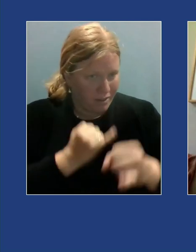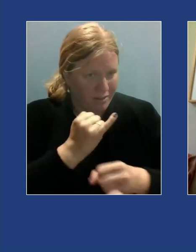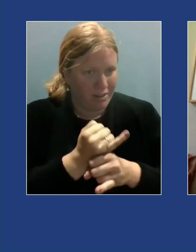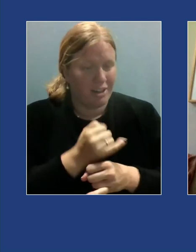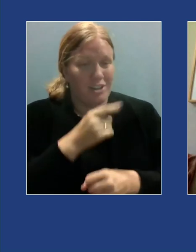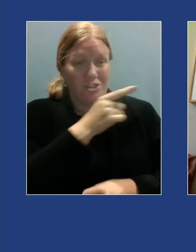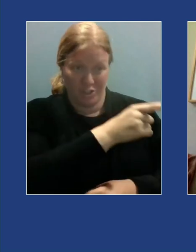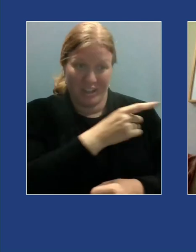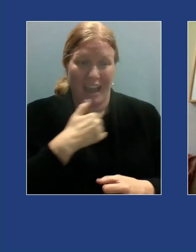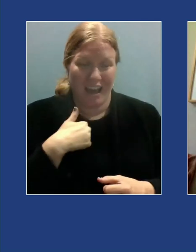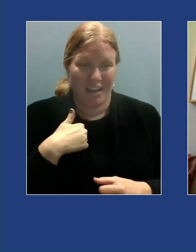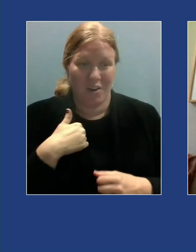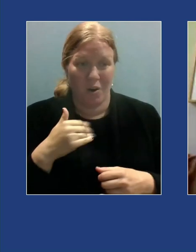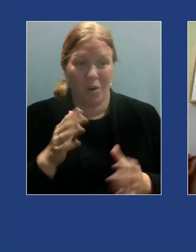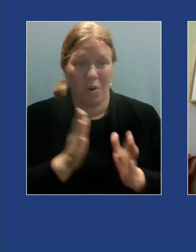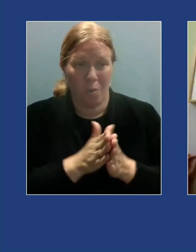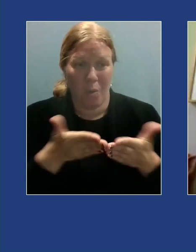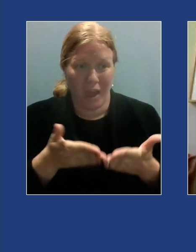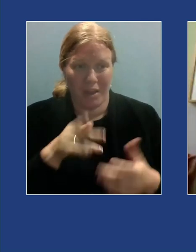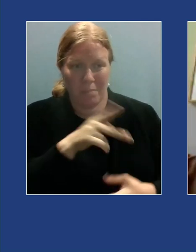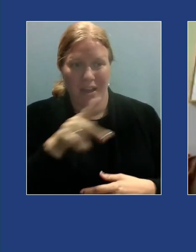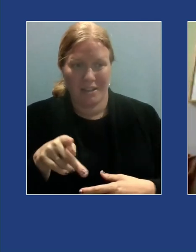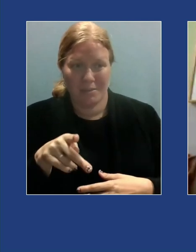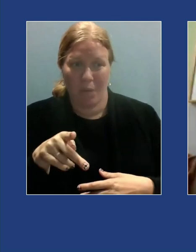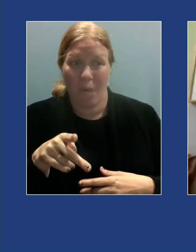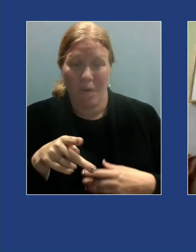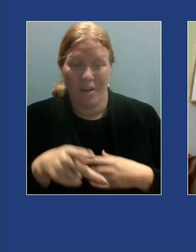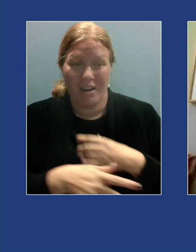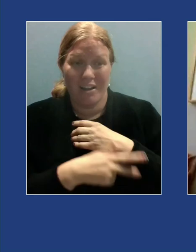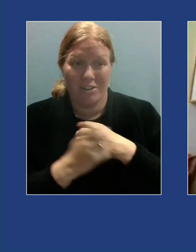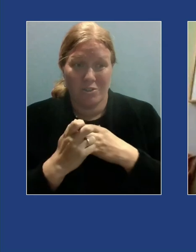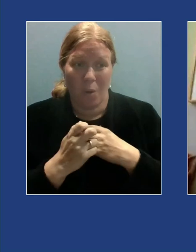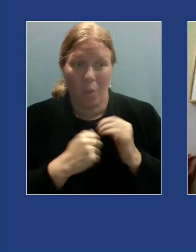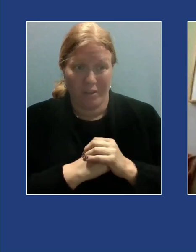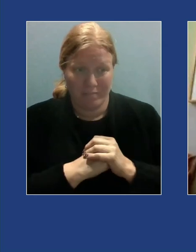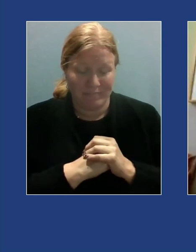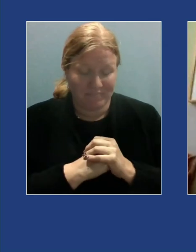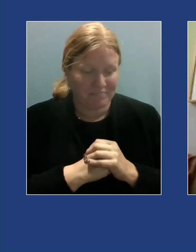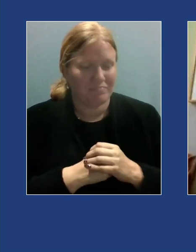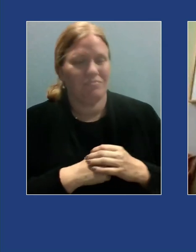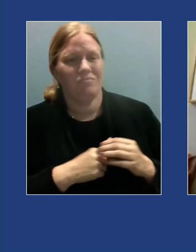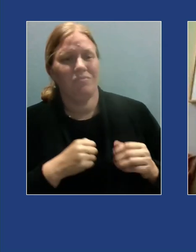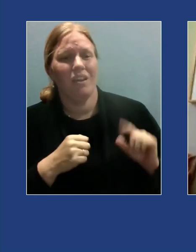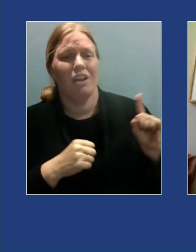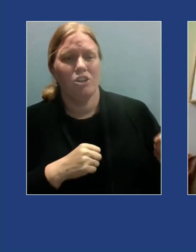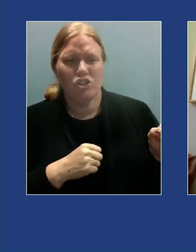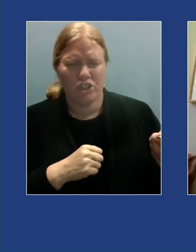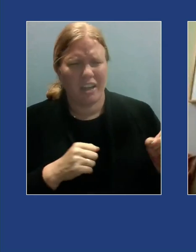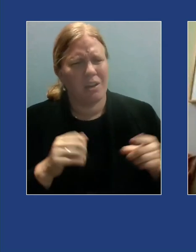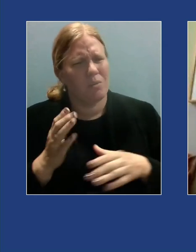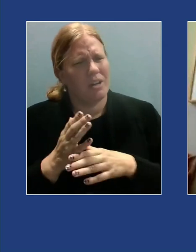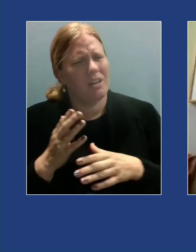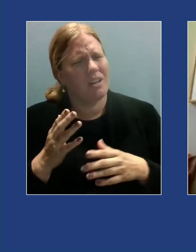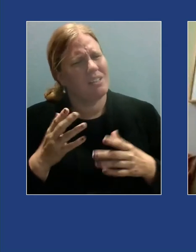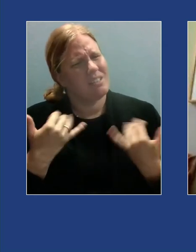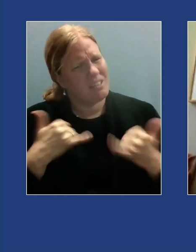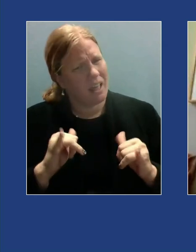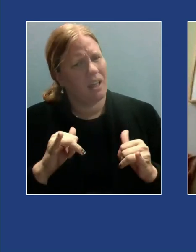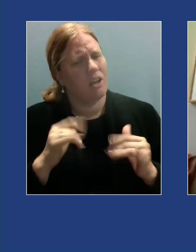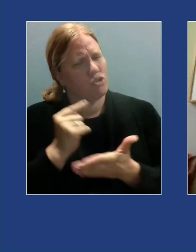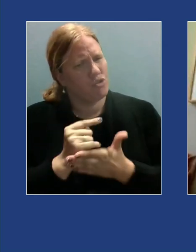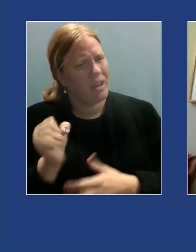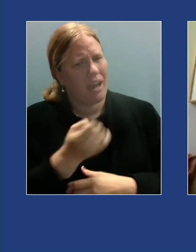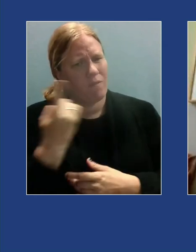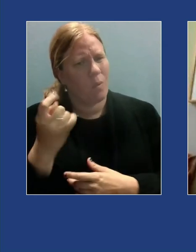stolen earlier and witnessing her approach every stranger as a potential friend sharing her stories about her life in Australia her